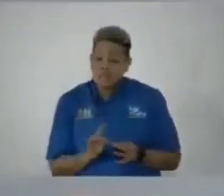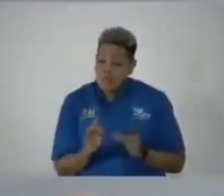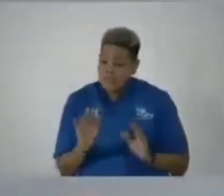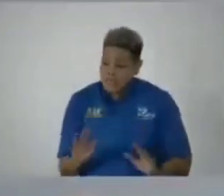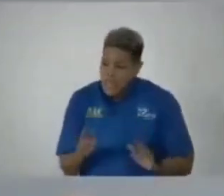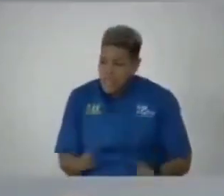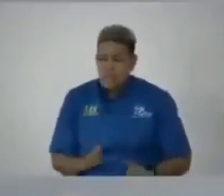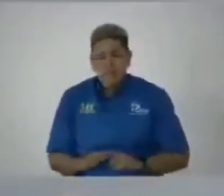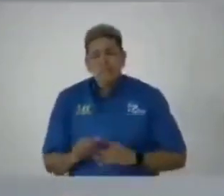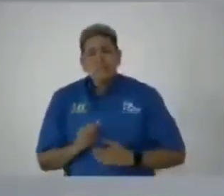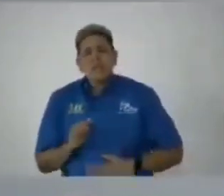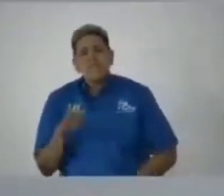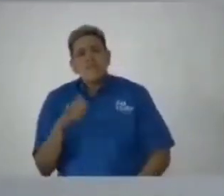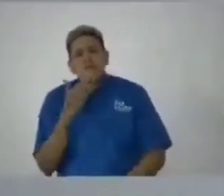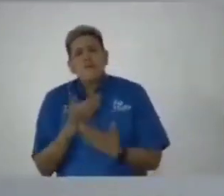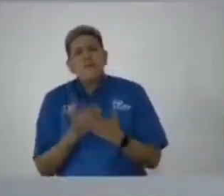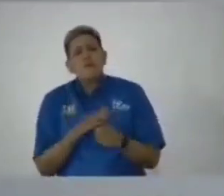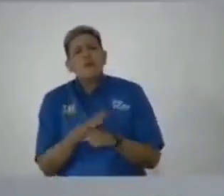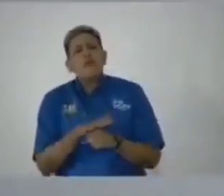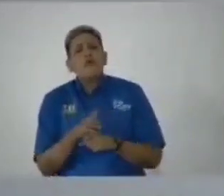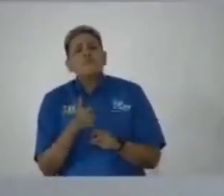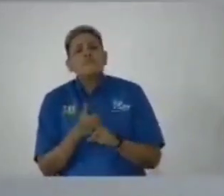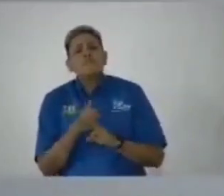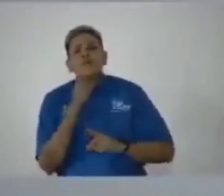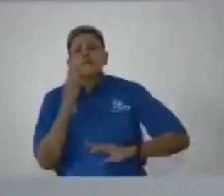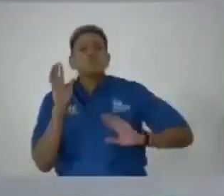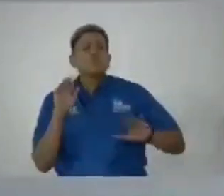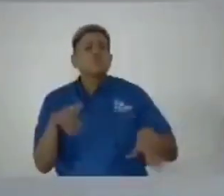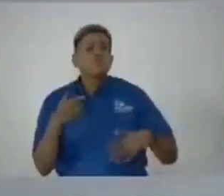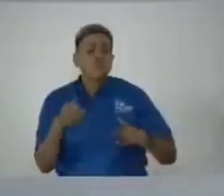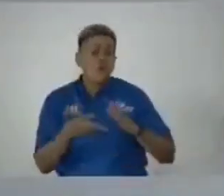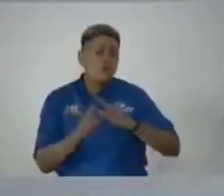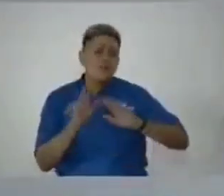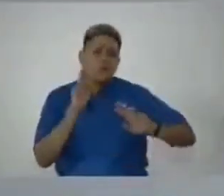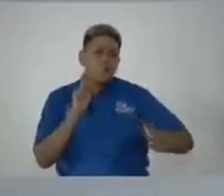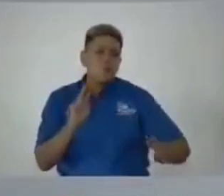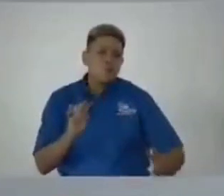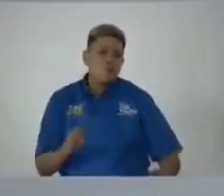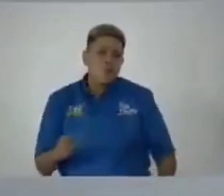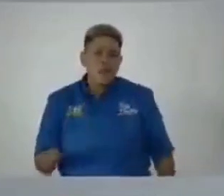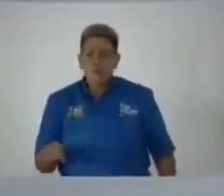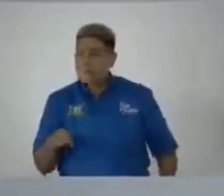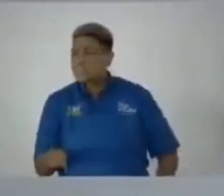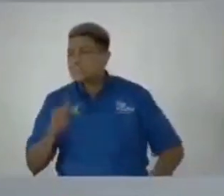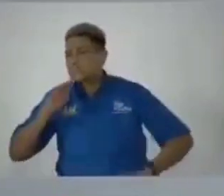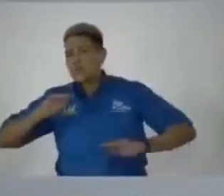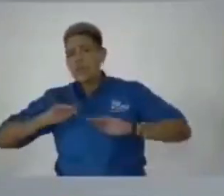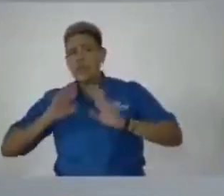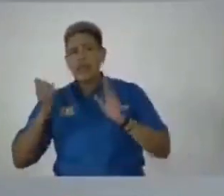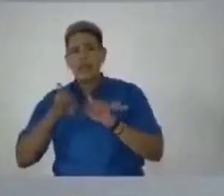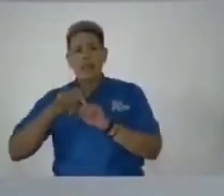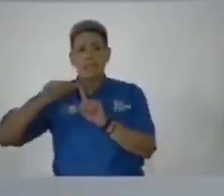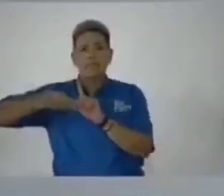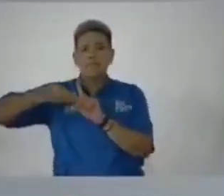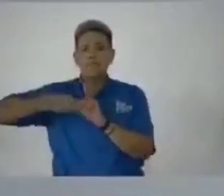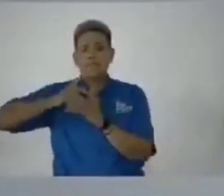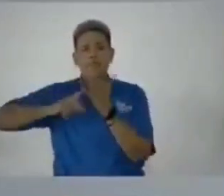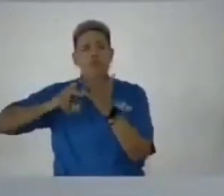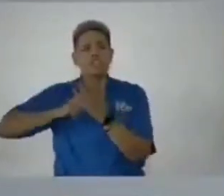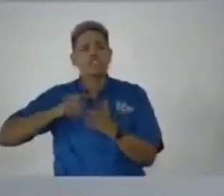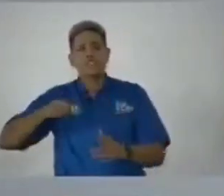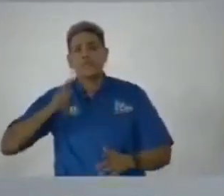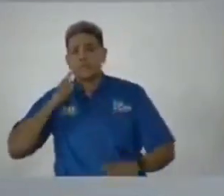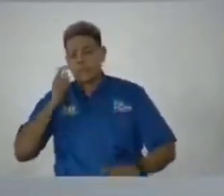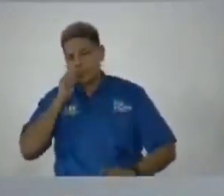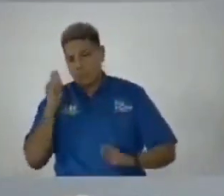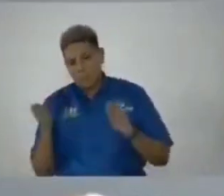but i was not good enough to merit a review this is clearly prejudice bias and